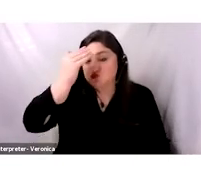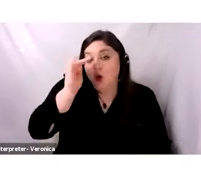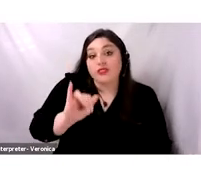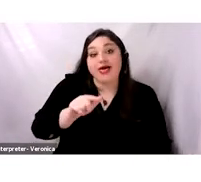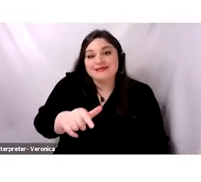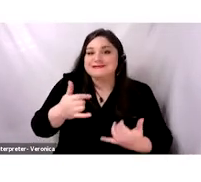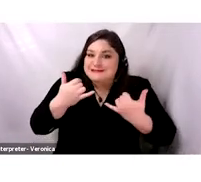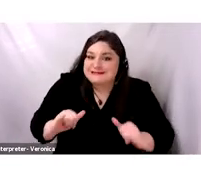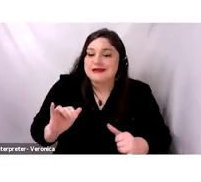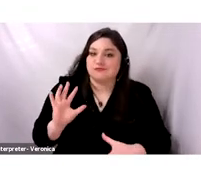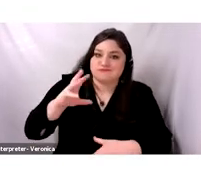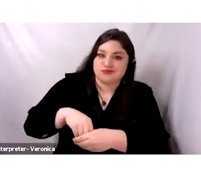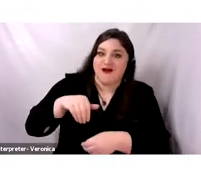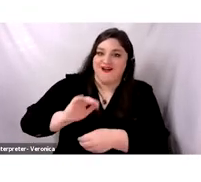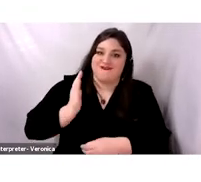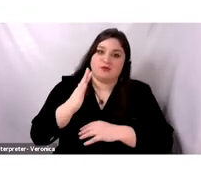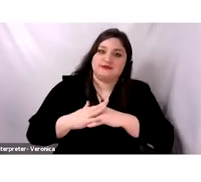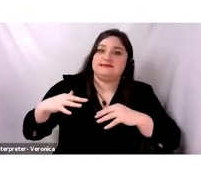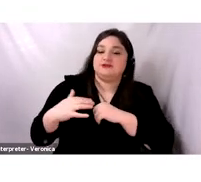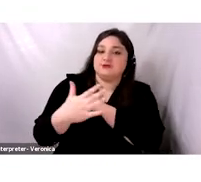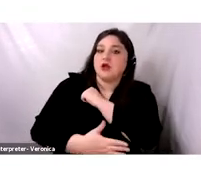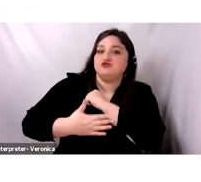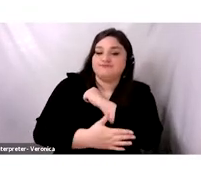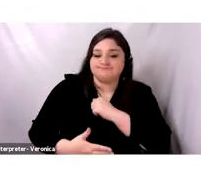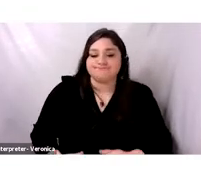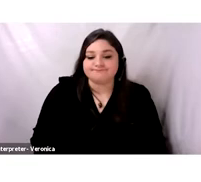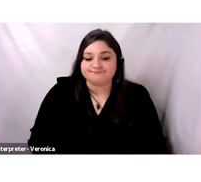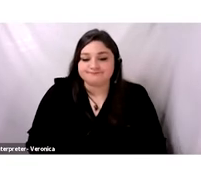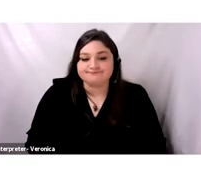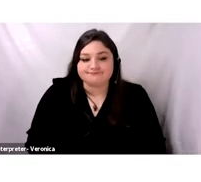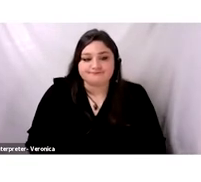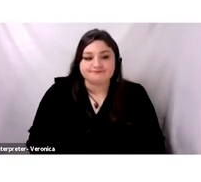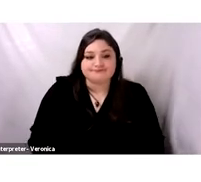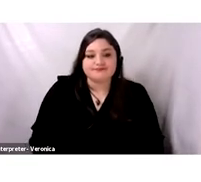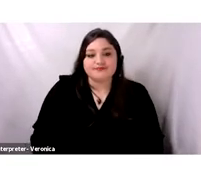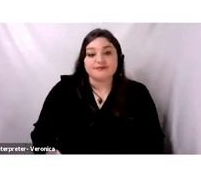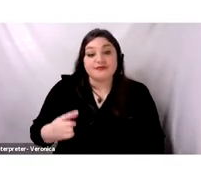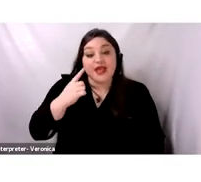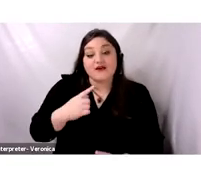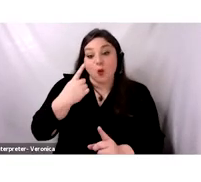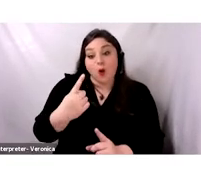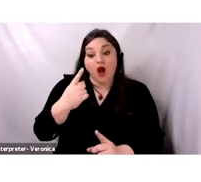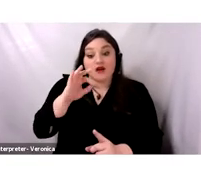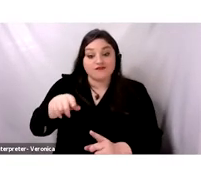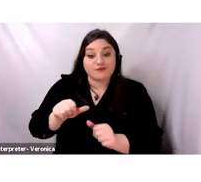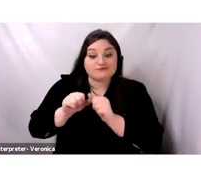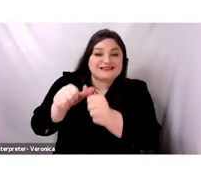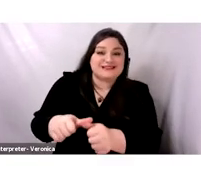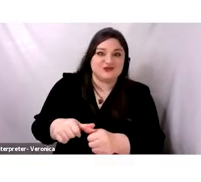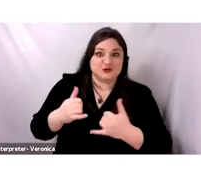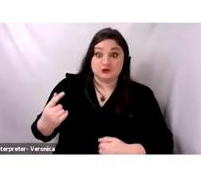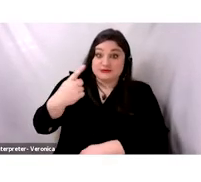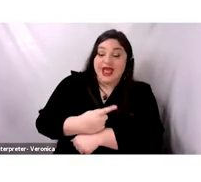culture. And a dish named, I'm sorry, for Ma'mun's wife, Buraniyya, lives on today. And it reflects